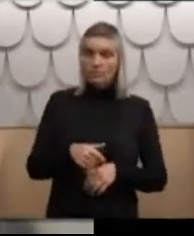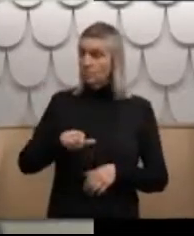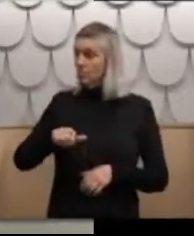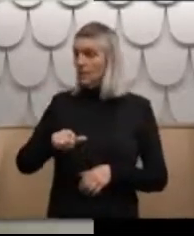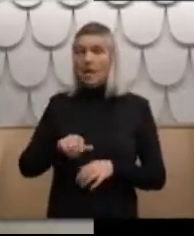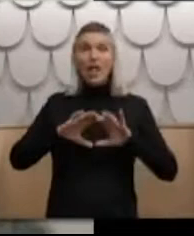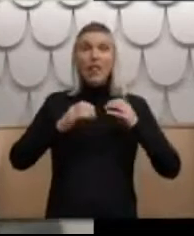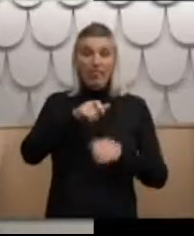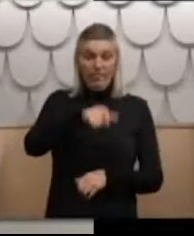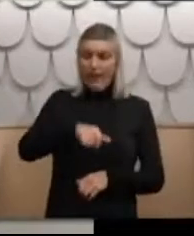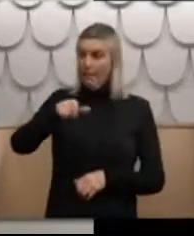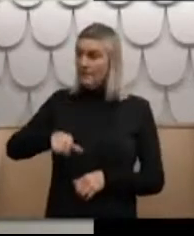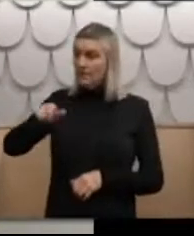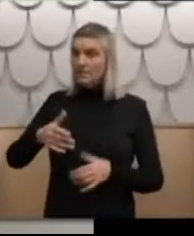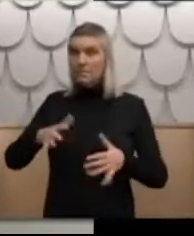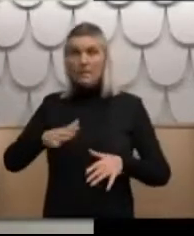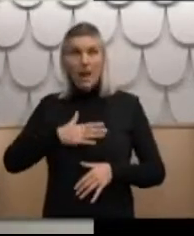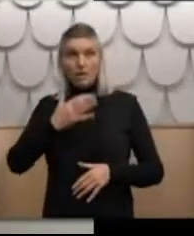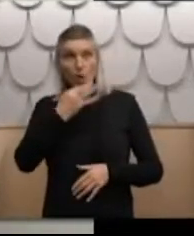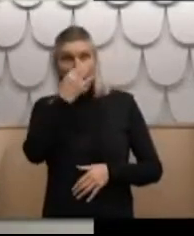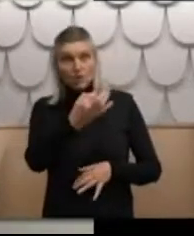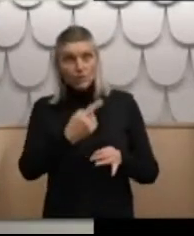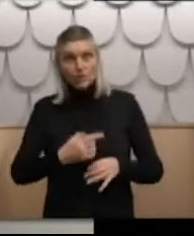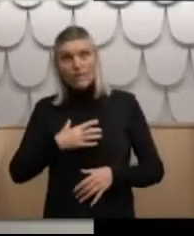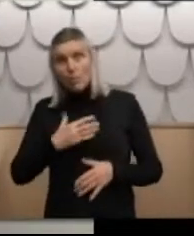questions for you. Is there anything else you wanted to say?